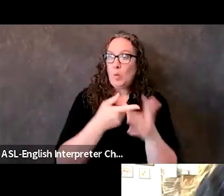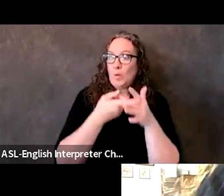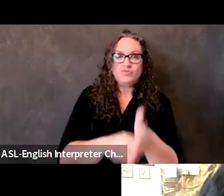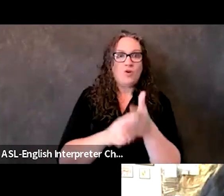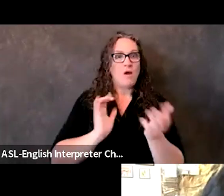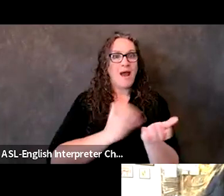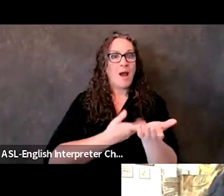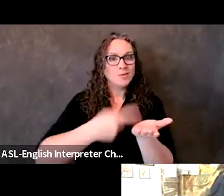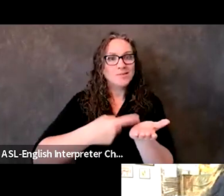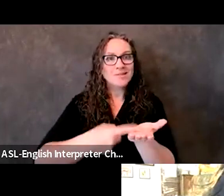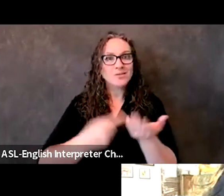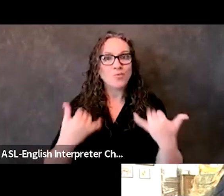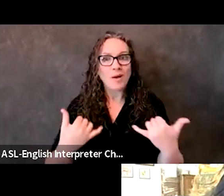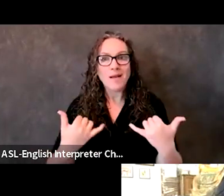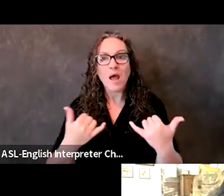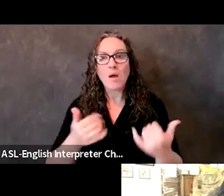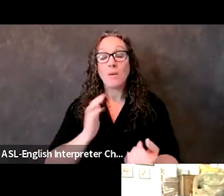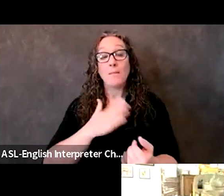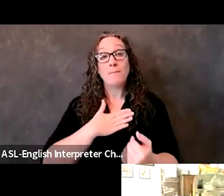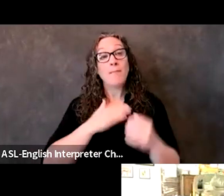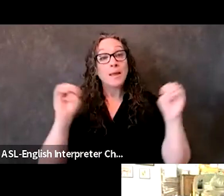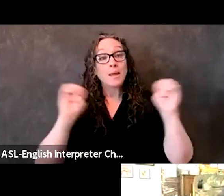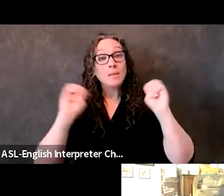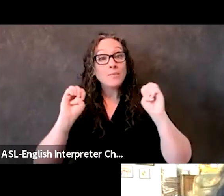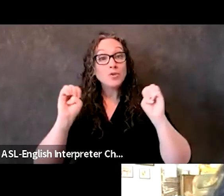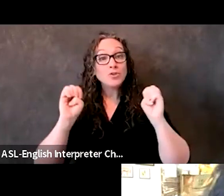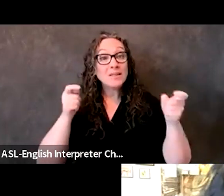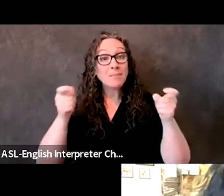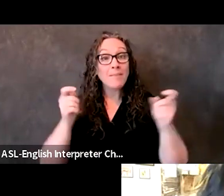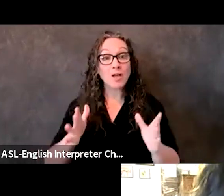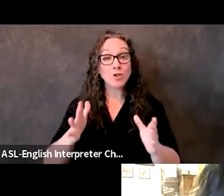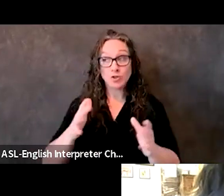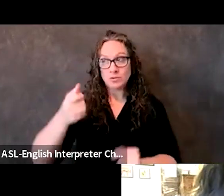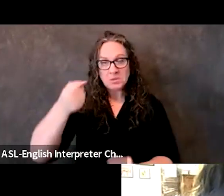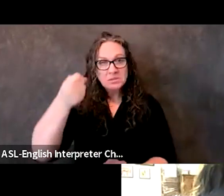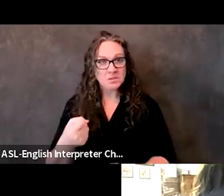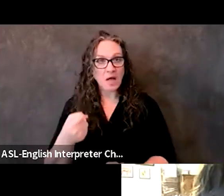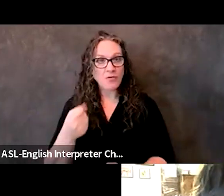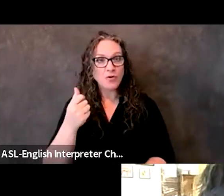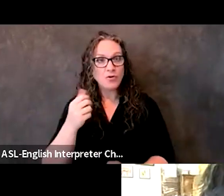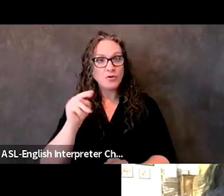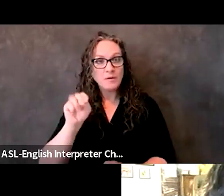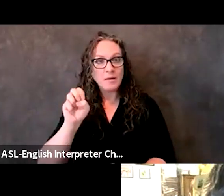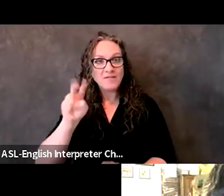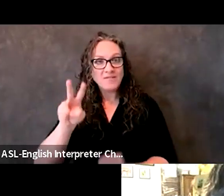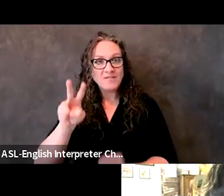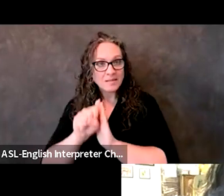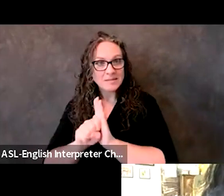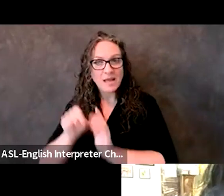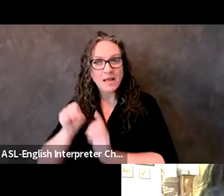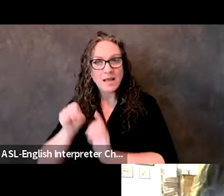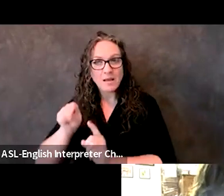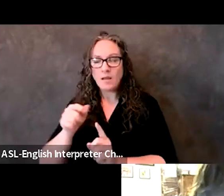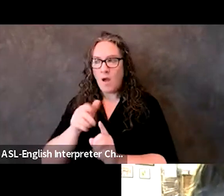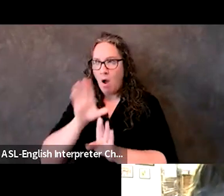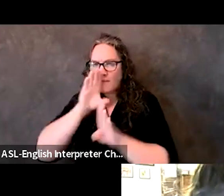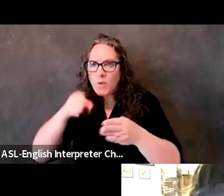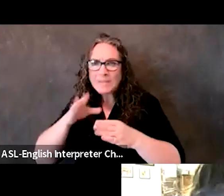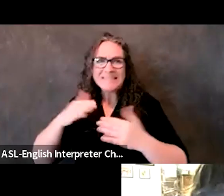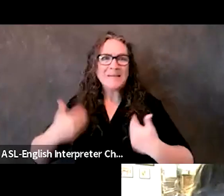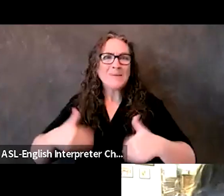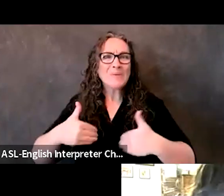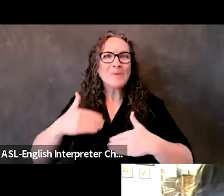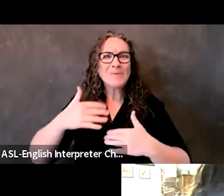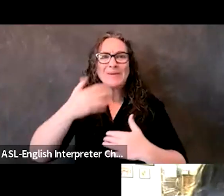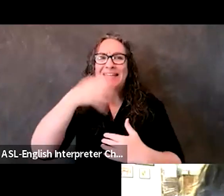my emergency managers in southern Nevada, you know, are really focusing in on these excessive heat warnings. Because